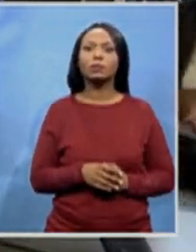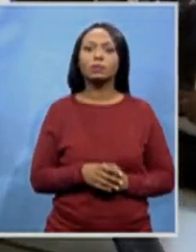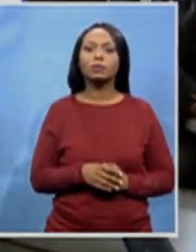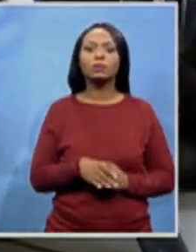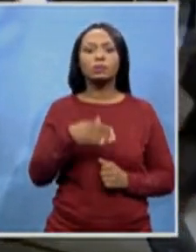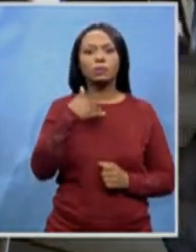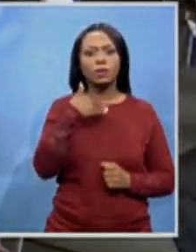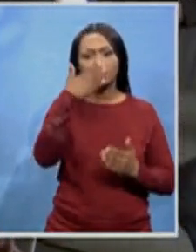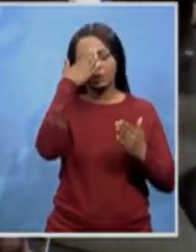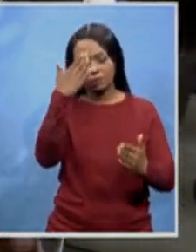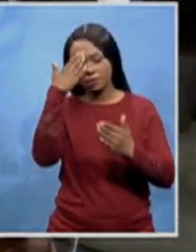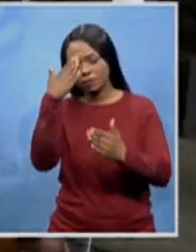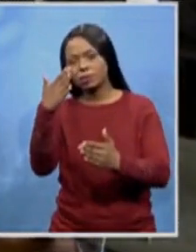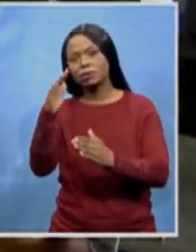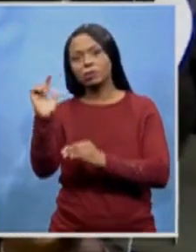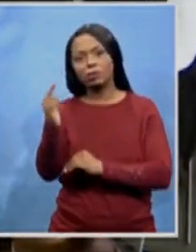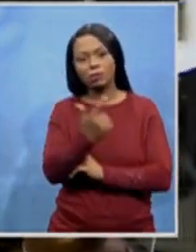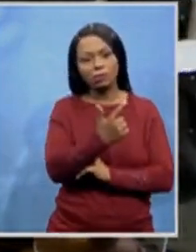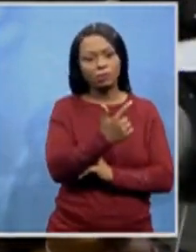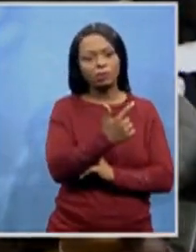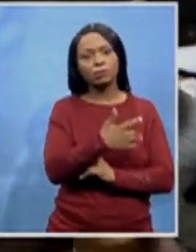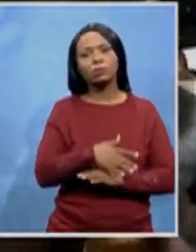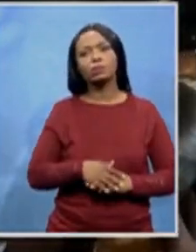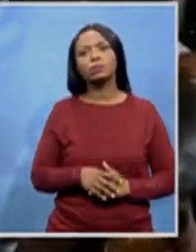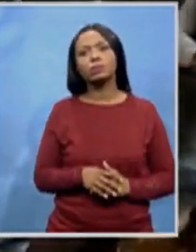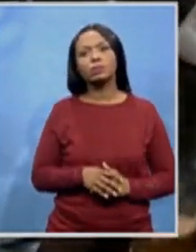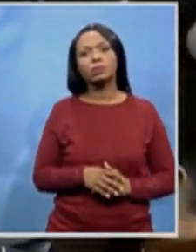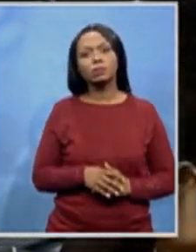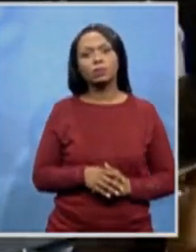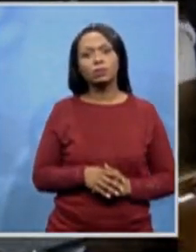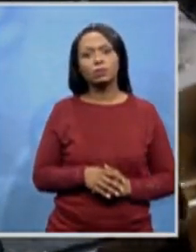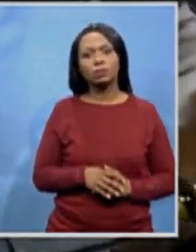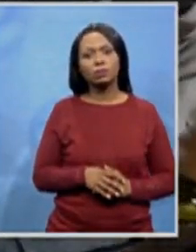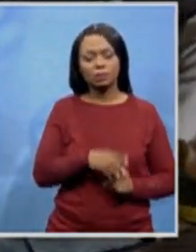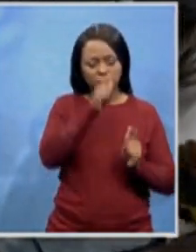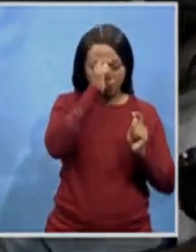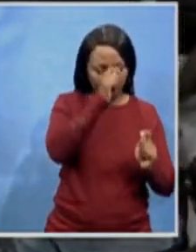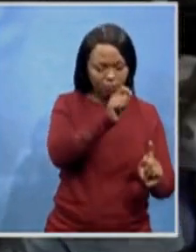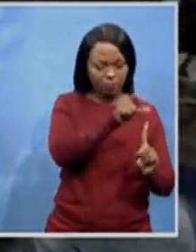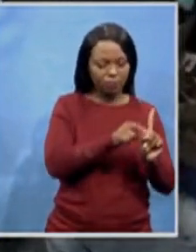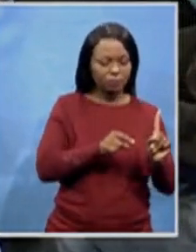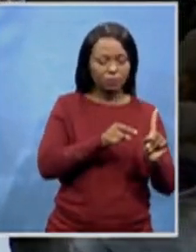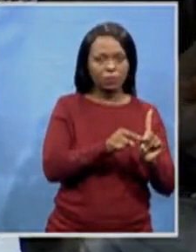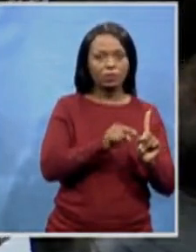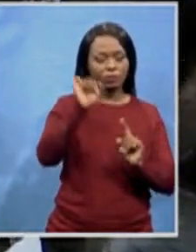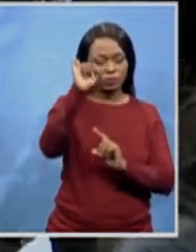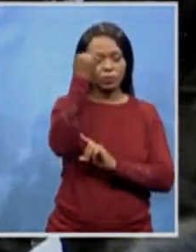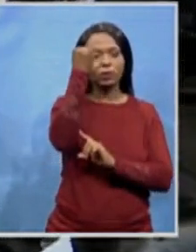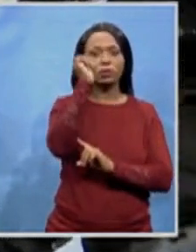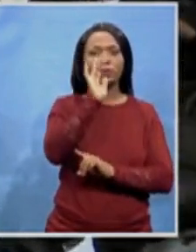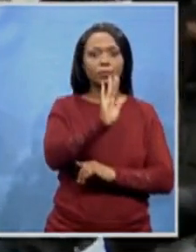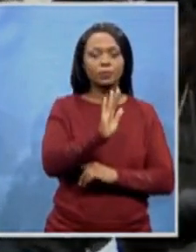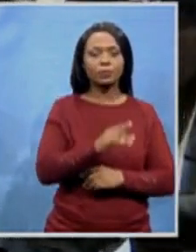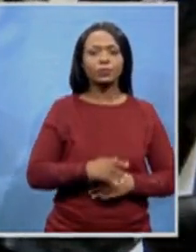an agent of change, who symbolizes a critical generation,